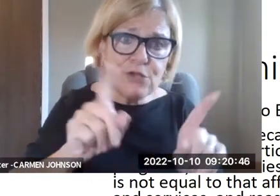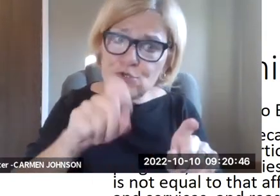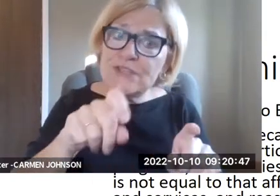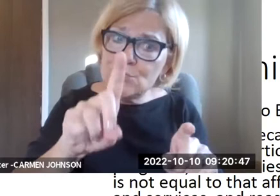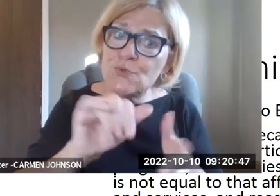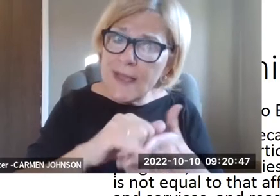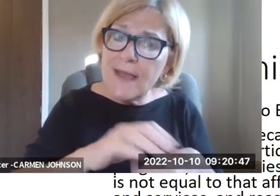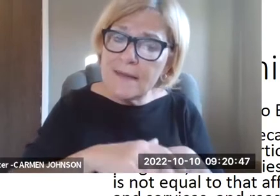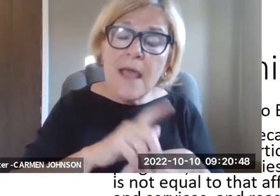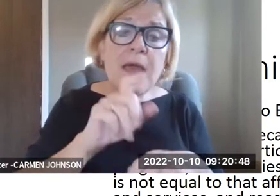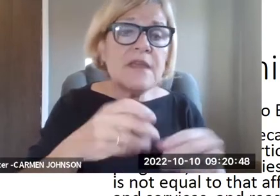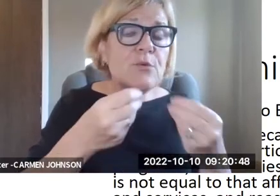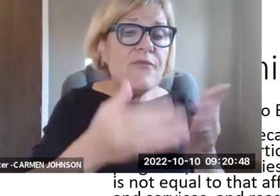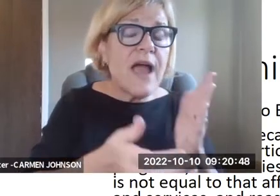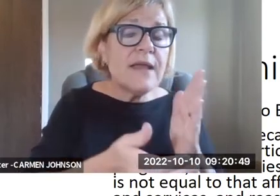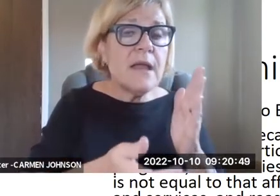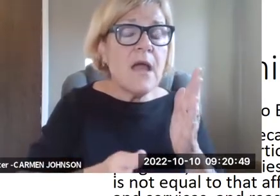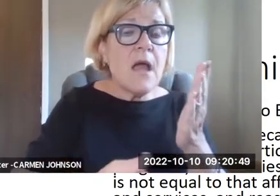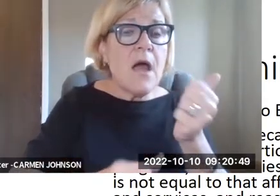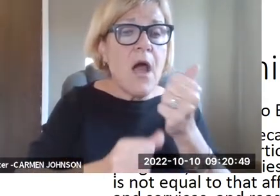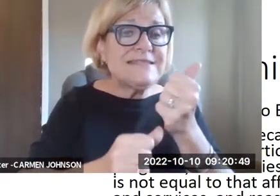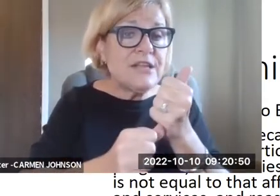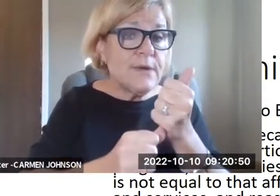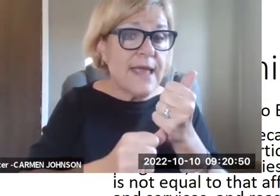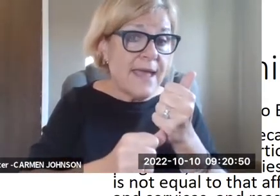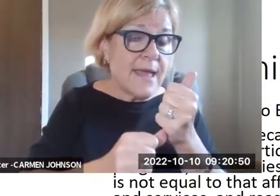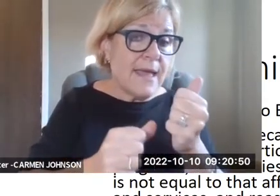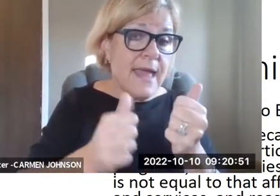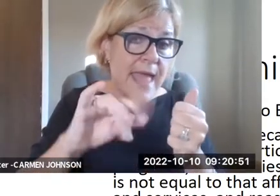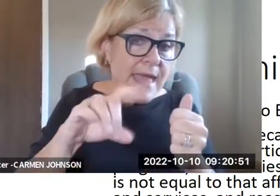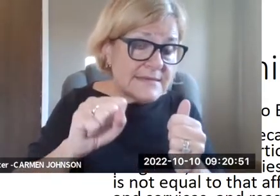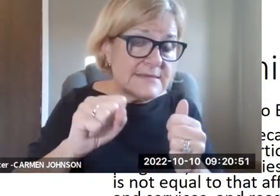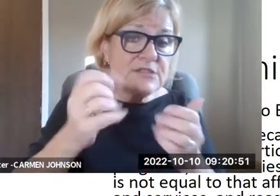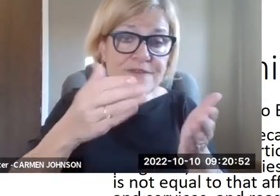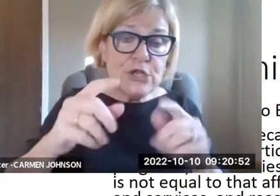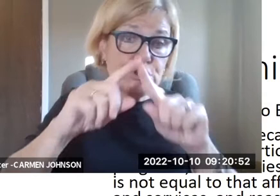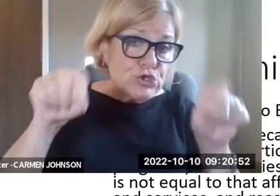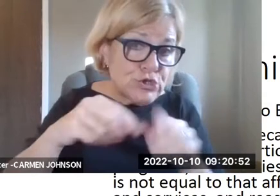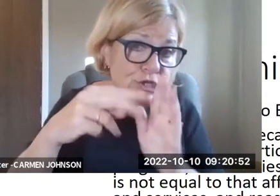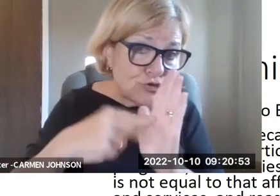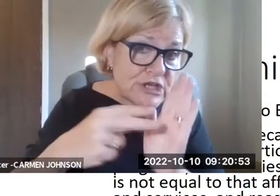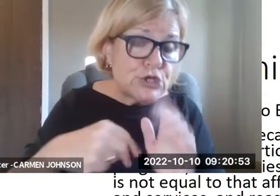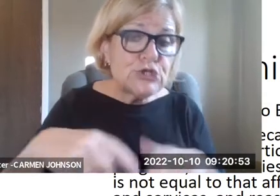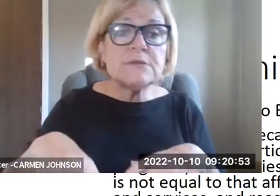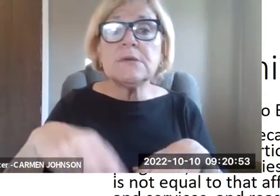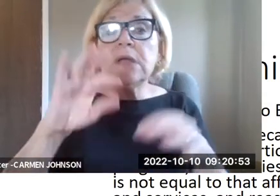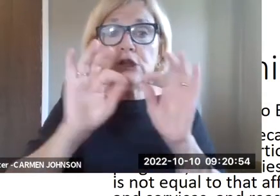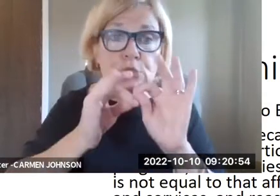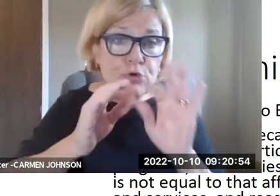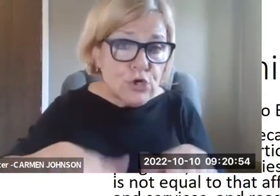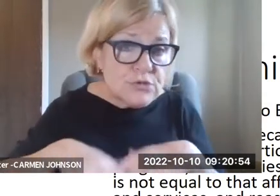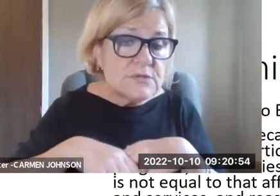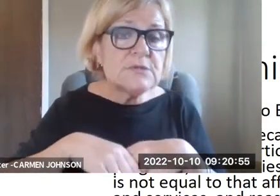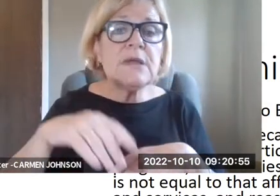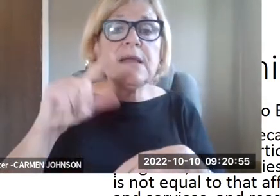medical care and, um, disability-related medical care is no exception. They need to do that. They need to provide auxiliary aids and